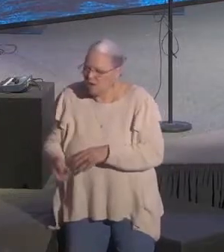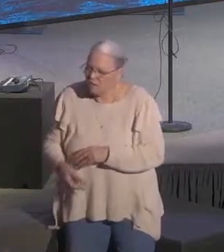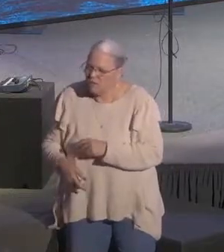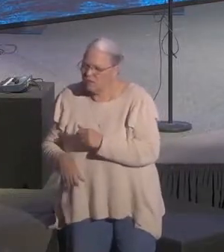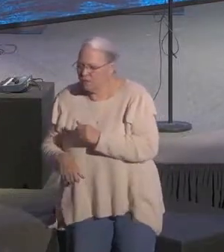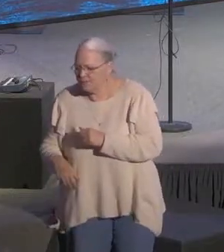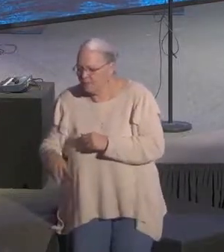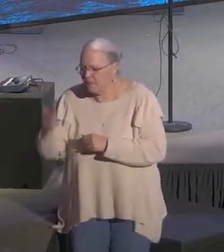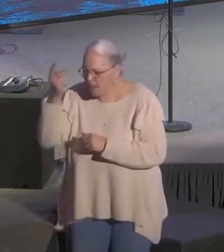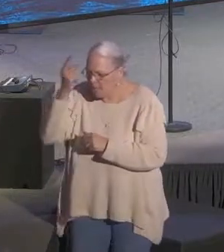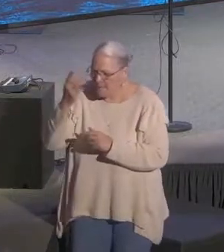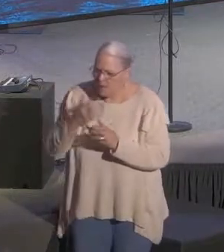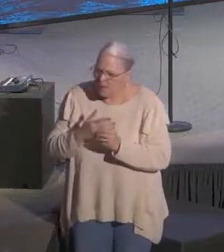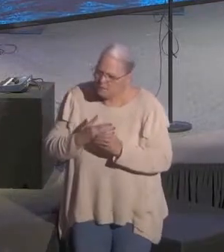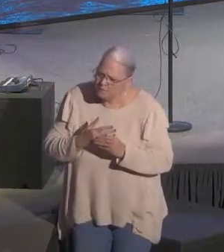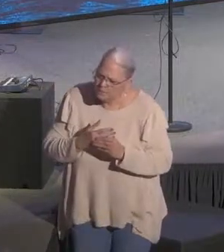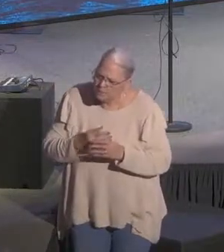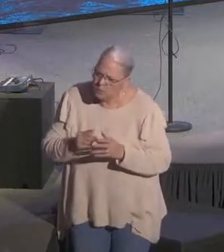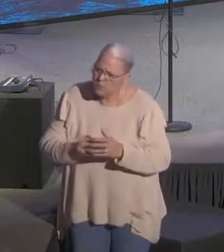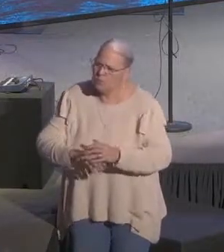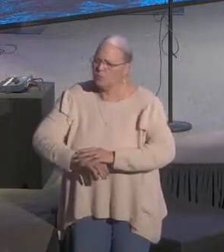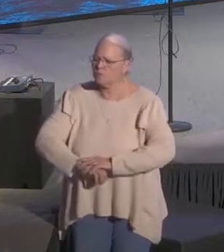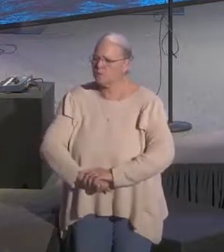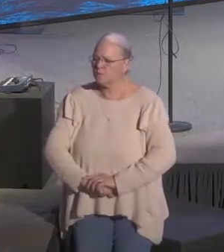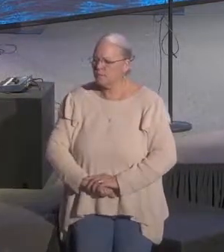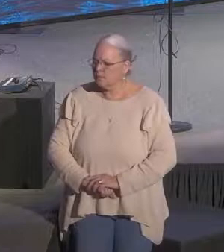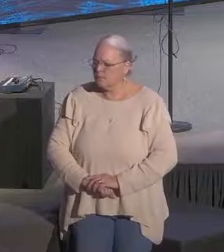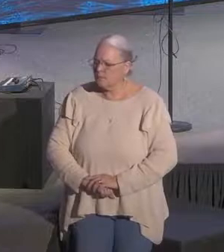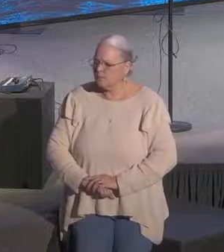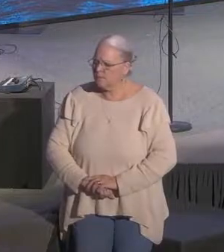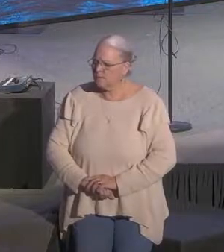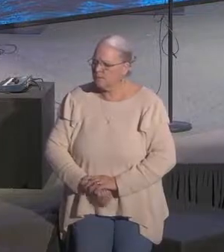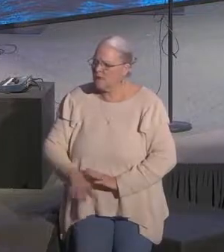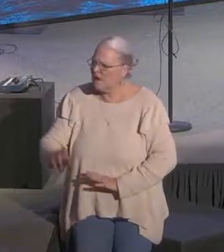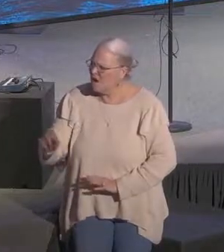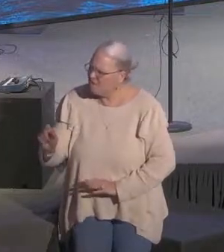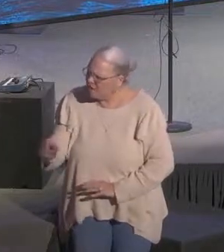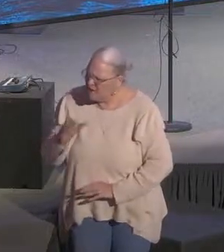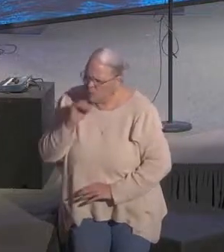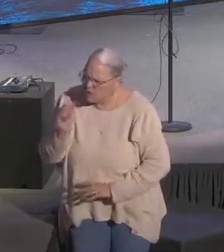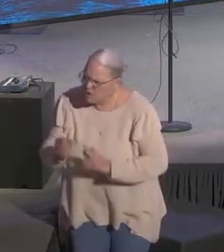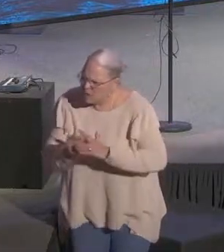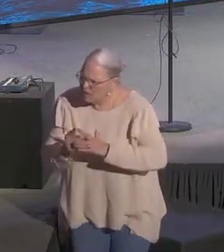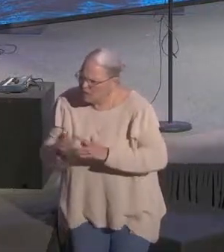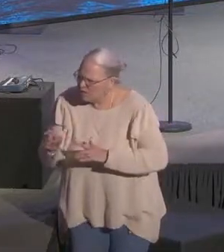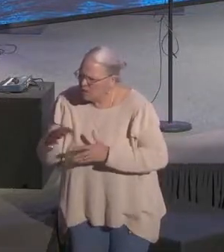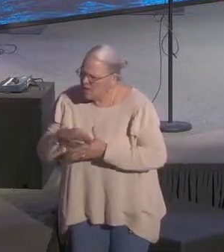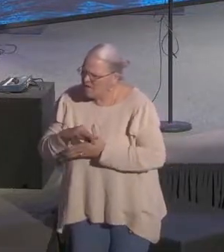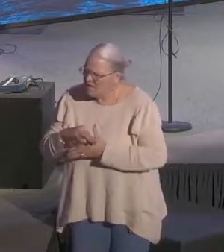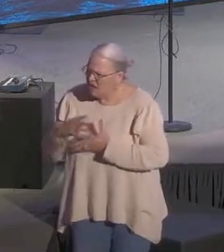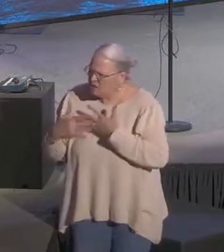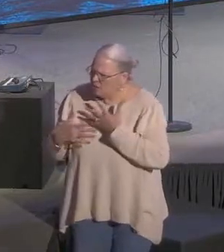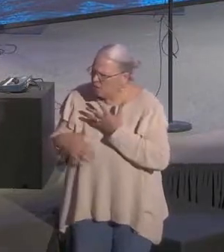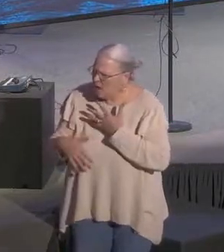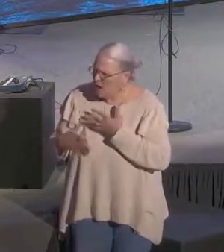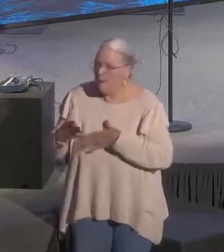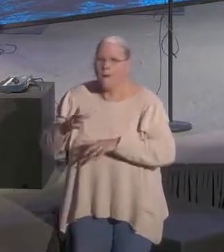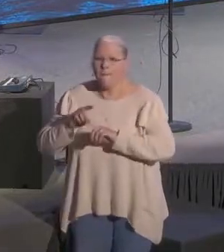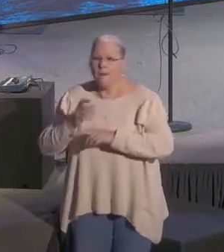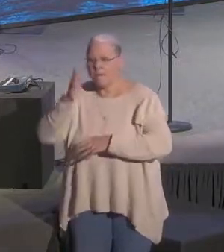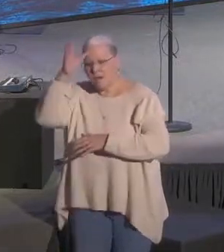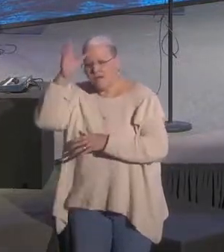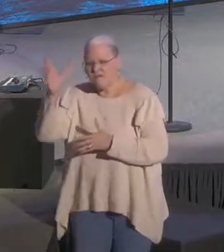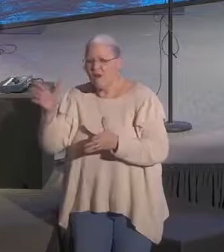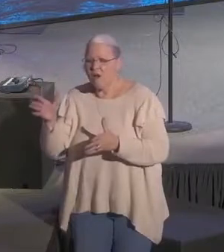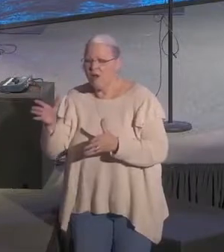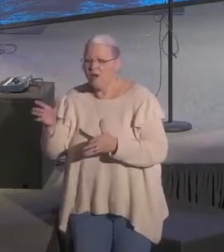Simon, Simon and Peter, the same person, son of Jonah, for this was not revealed to you by flesh and blood, but by my Father in heaven.